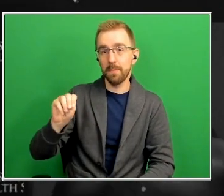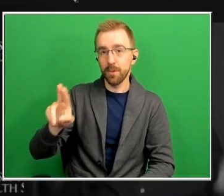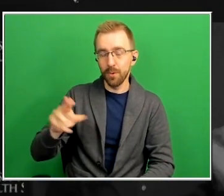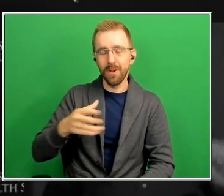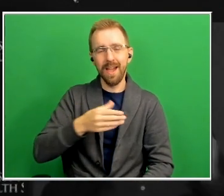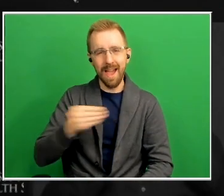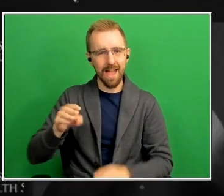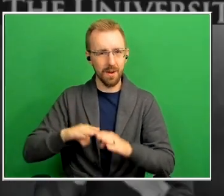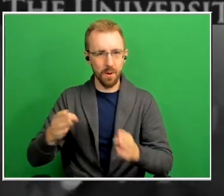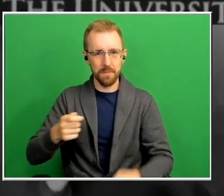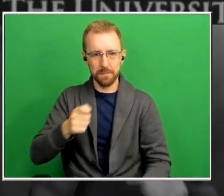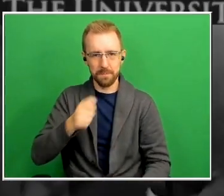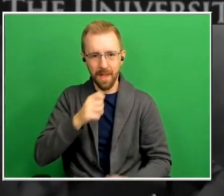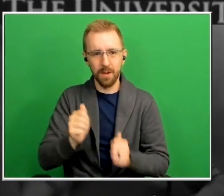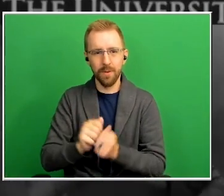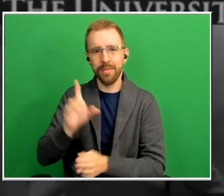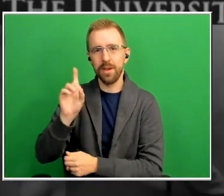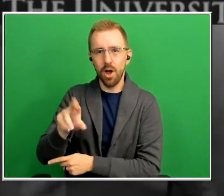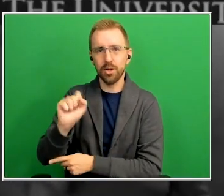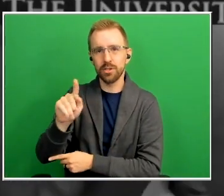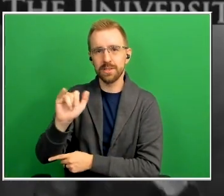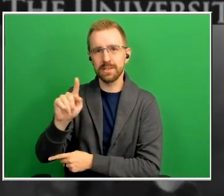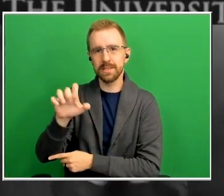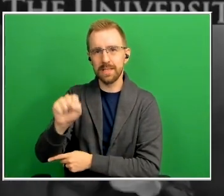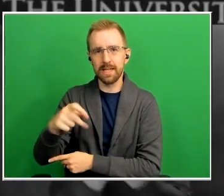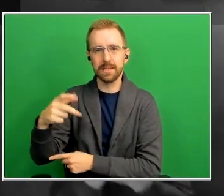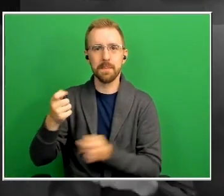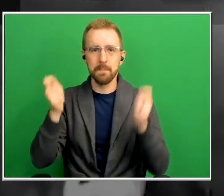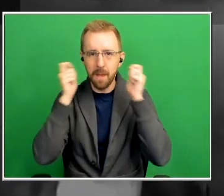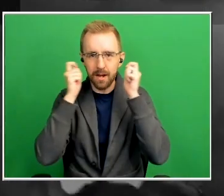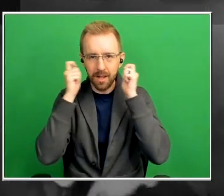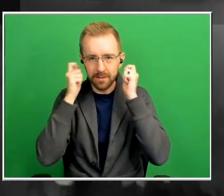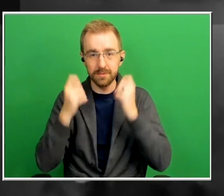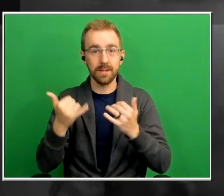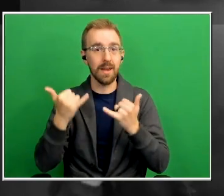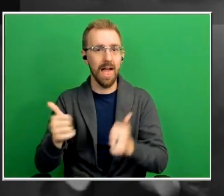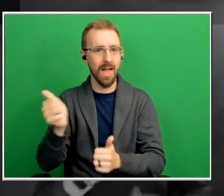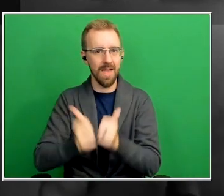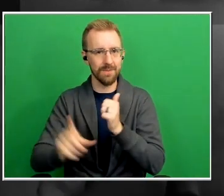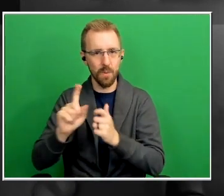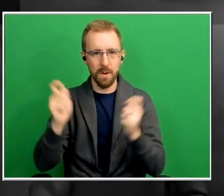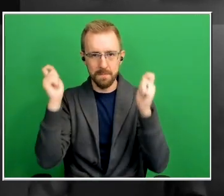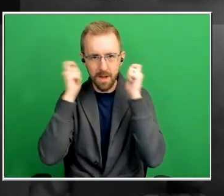with dr stein's podcast now everywhere podcasts are available